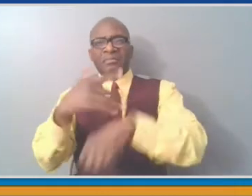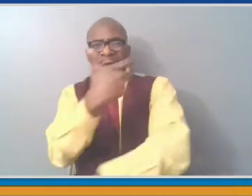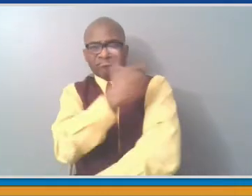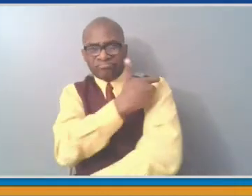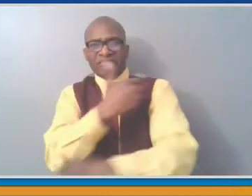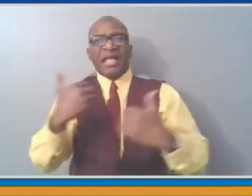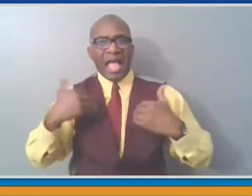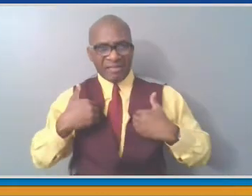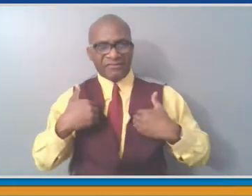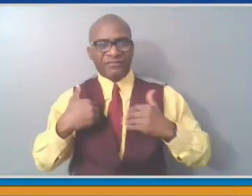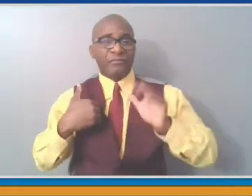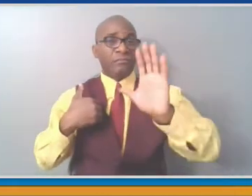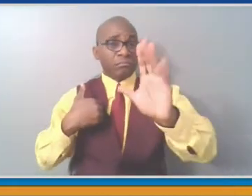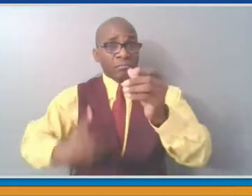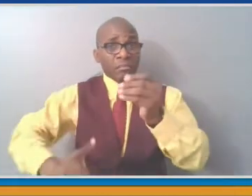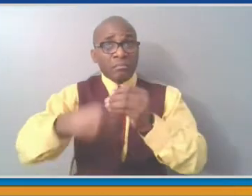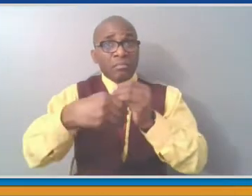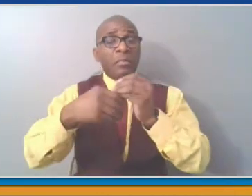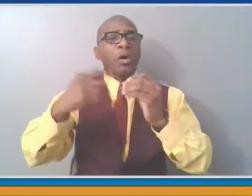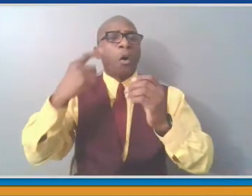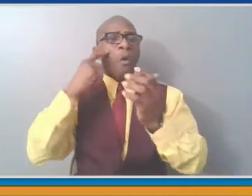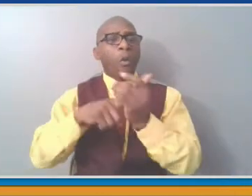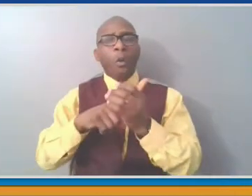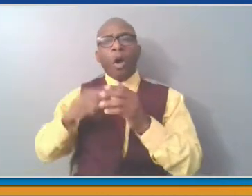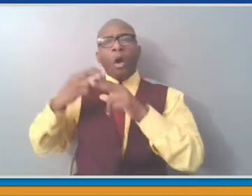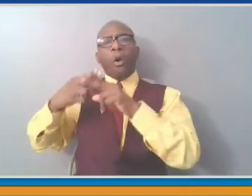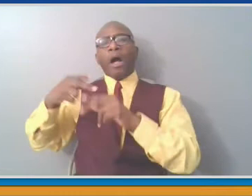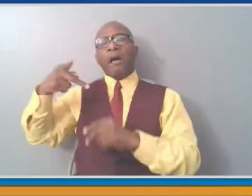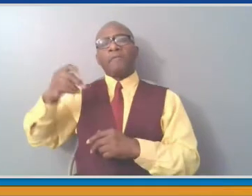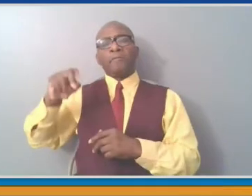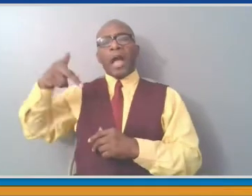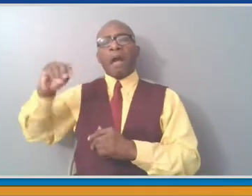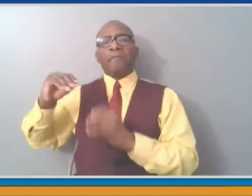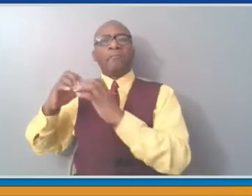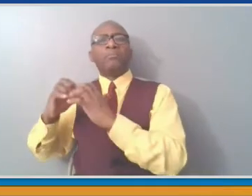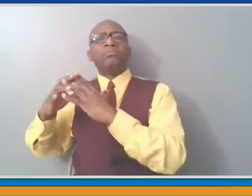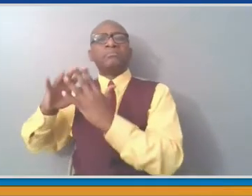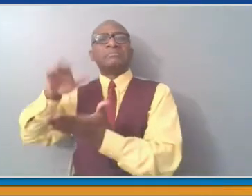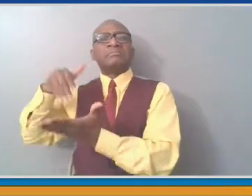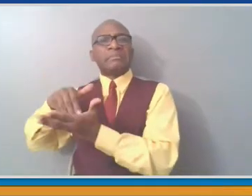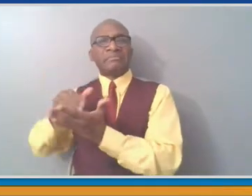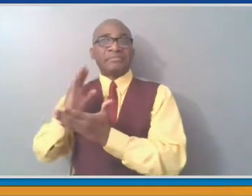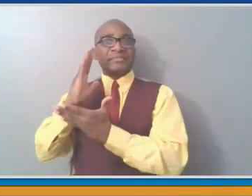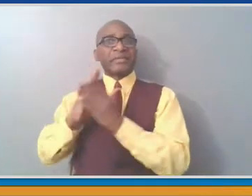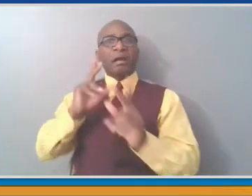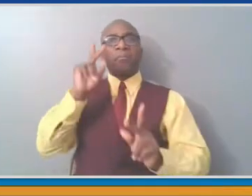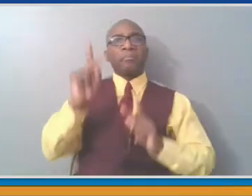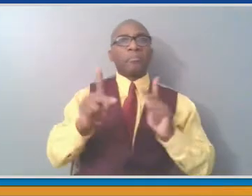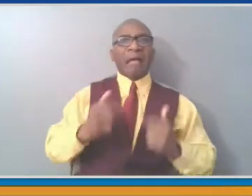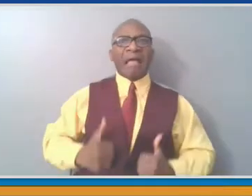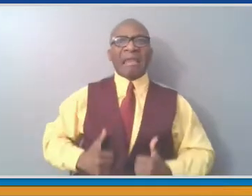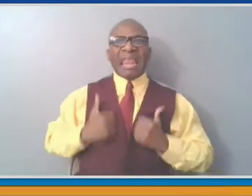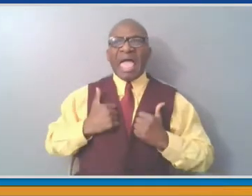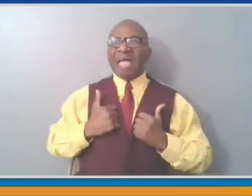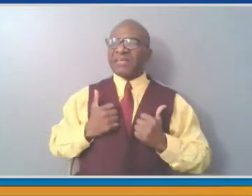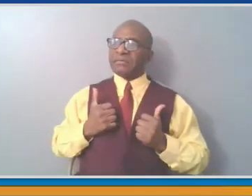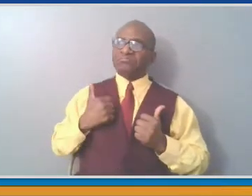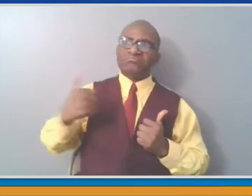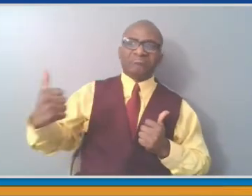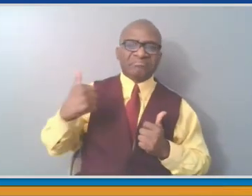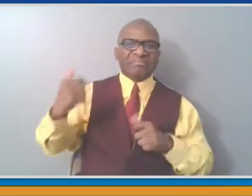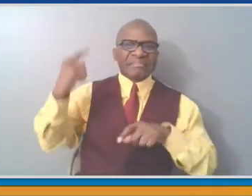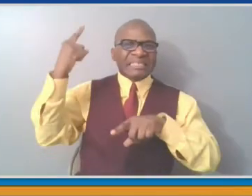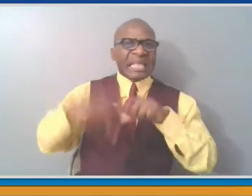on populations that may have difficulty traveling or may have difficulty navigating the portals through which you make vaccination